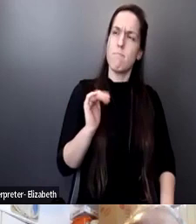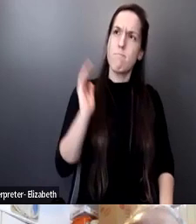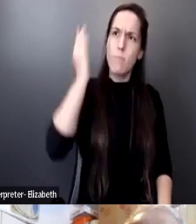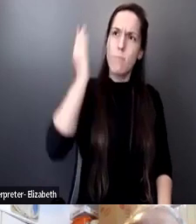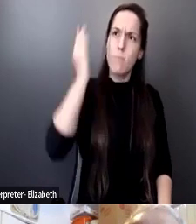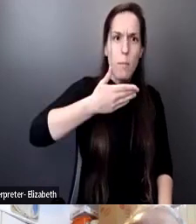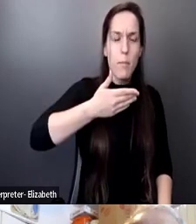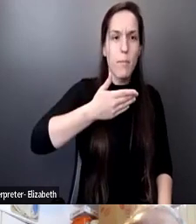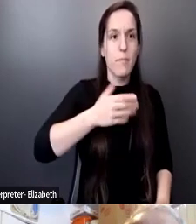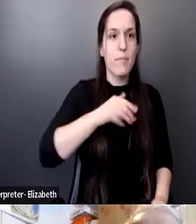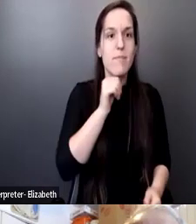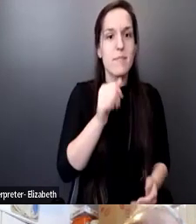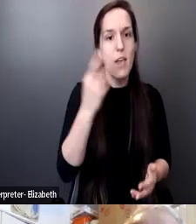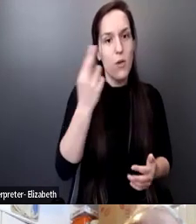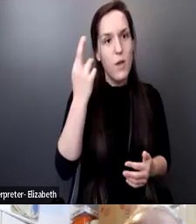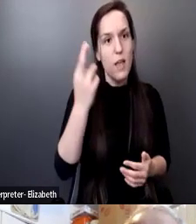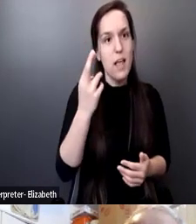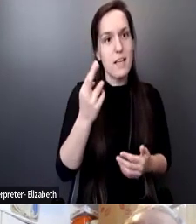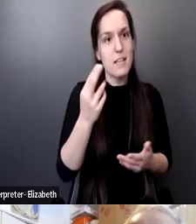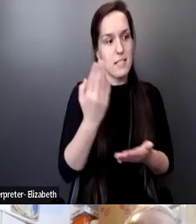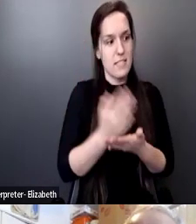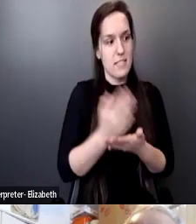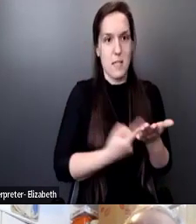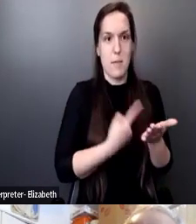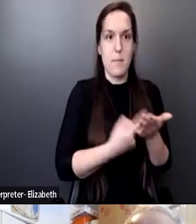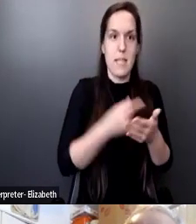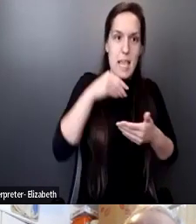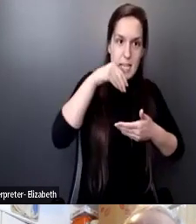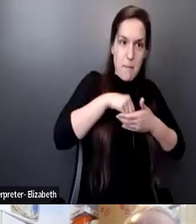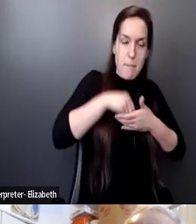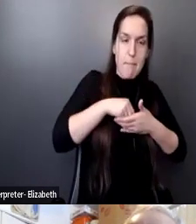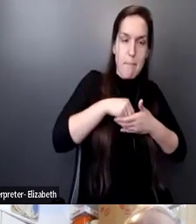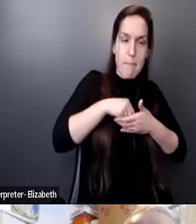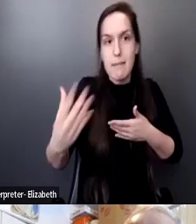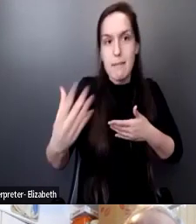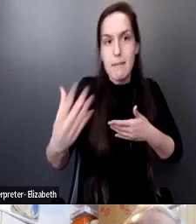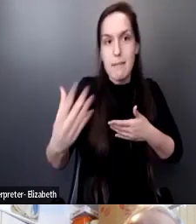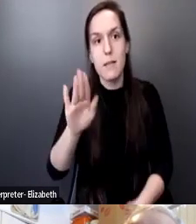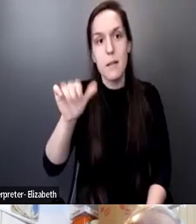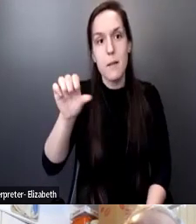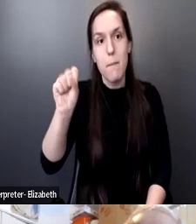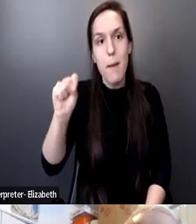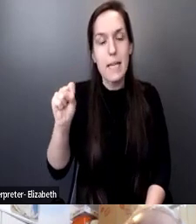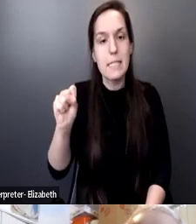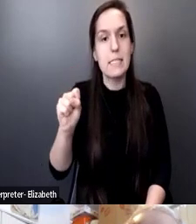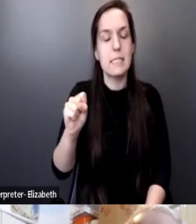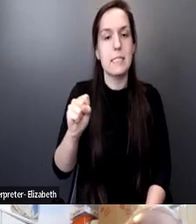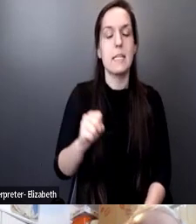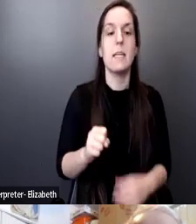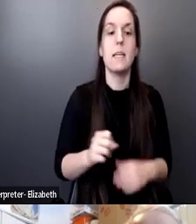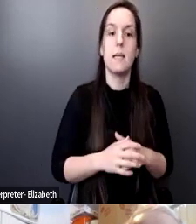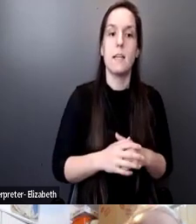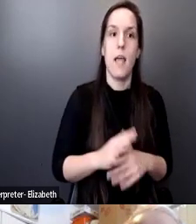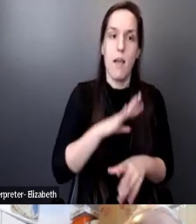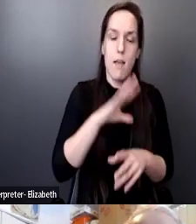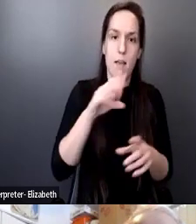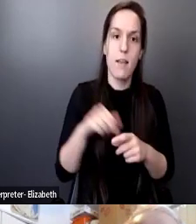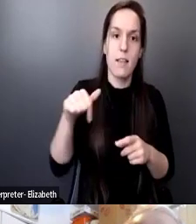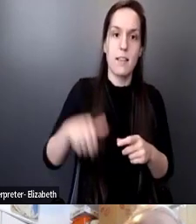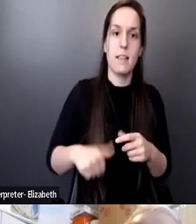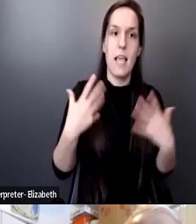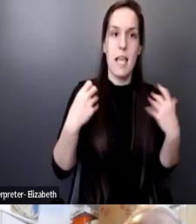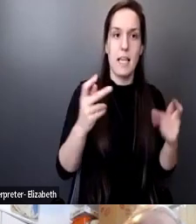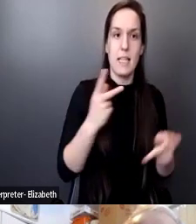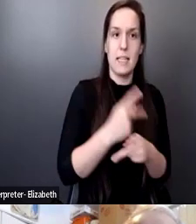implicit and sometimes explicit biases that exist within the healthcare